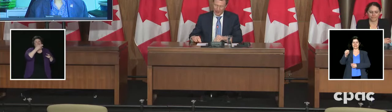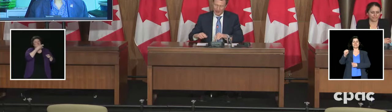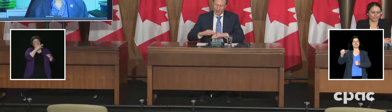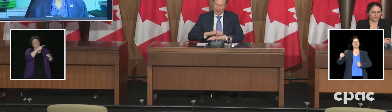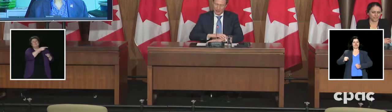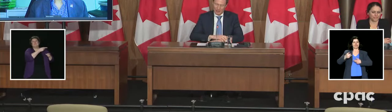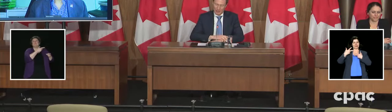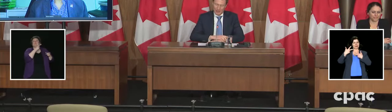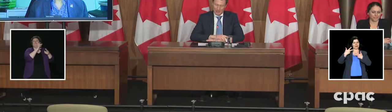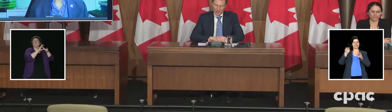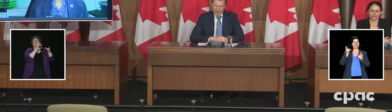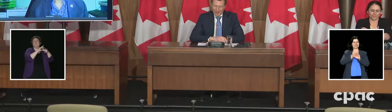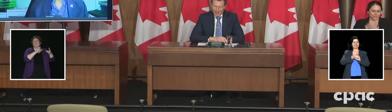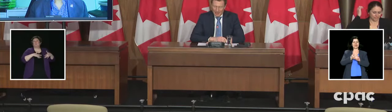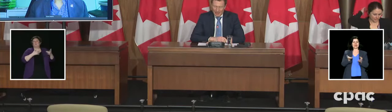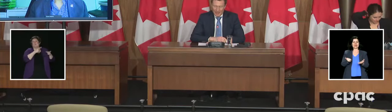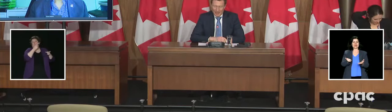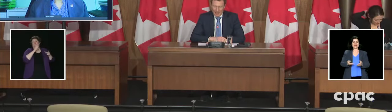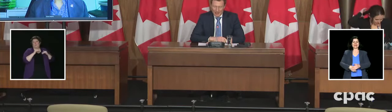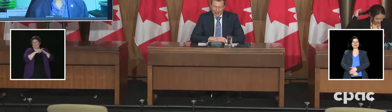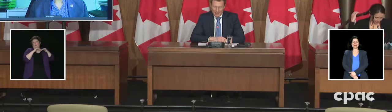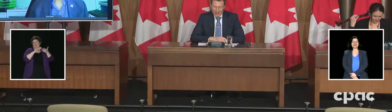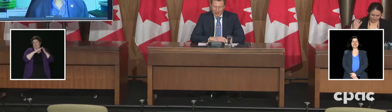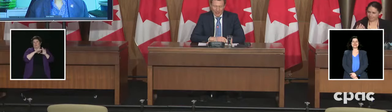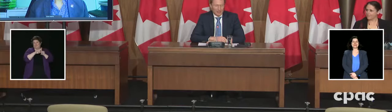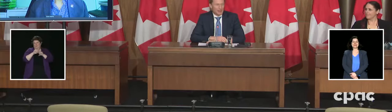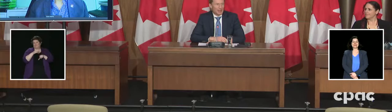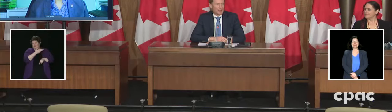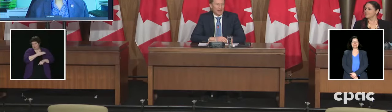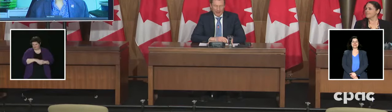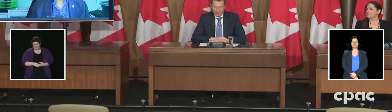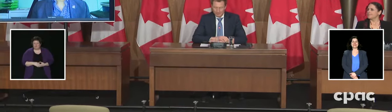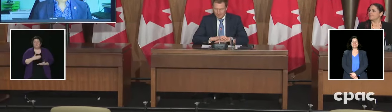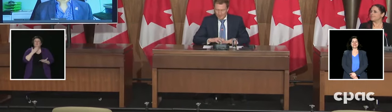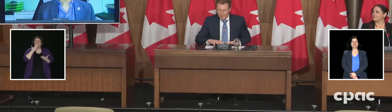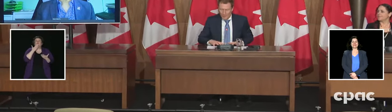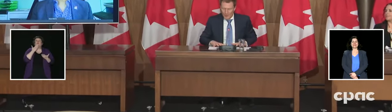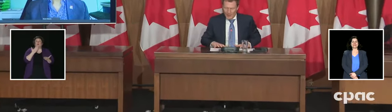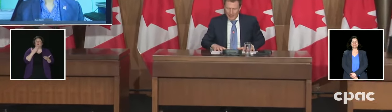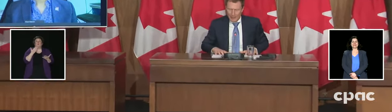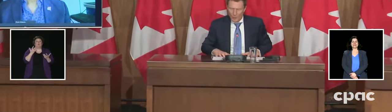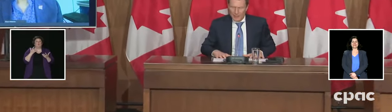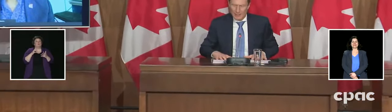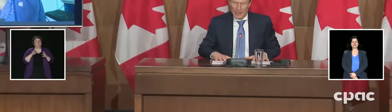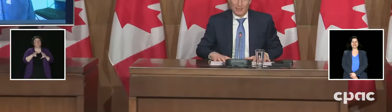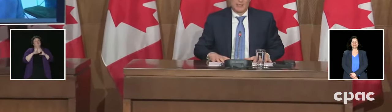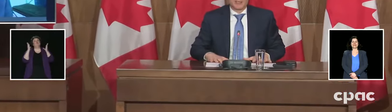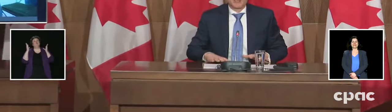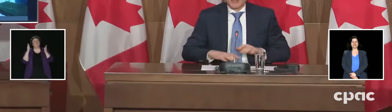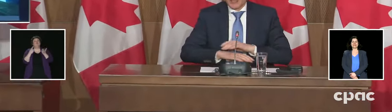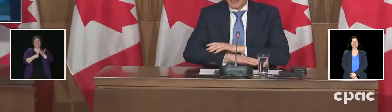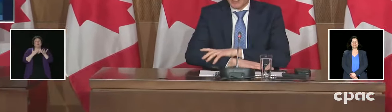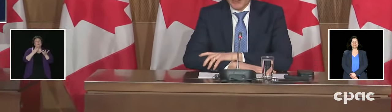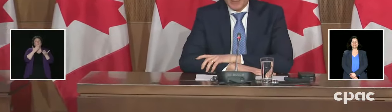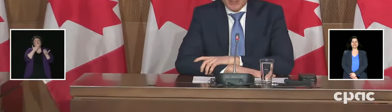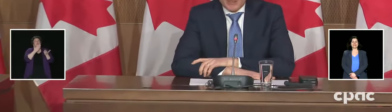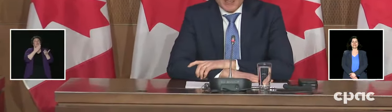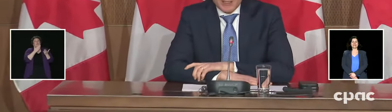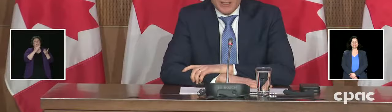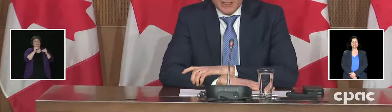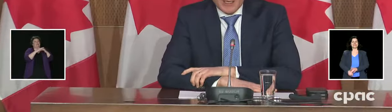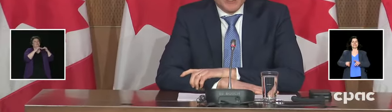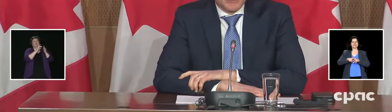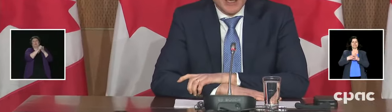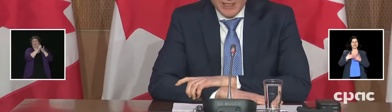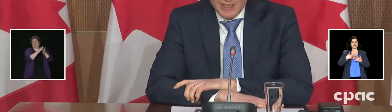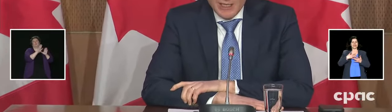on Indigenous communities. I would like to begin by thanking, once again, Indigenous leadership across